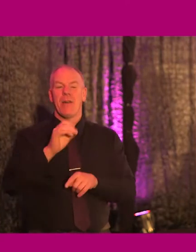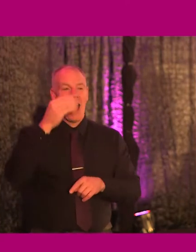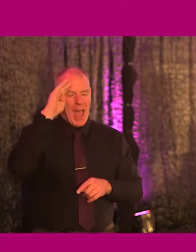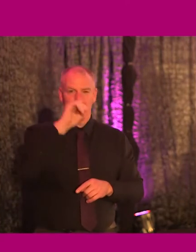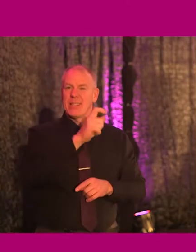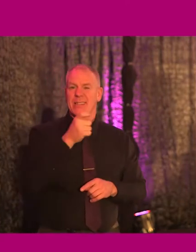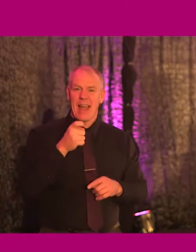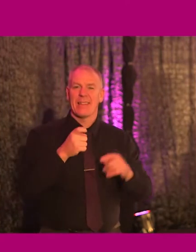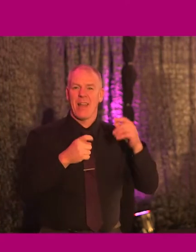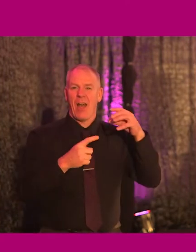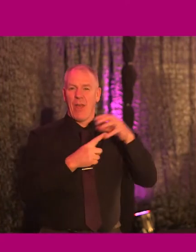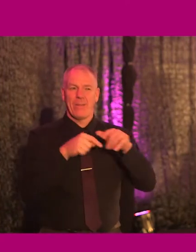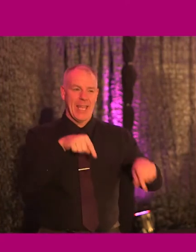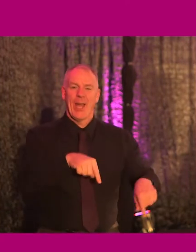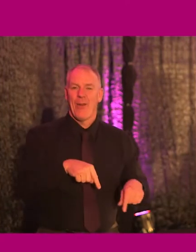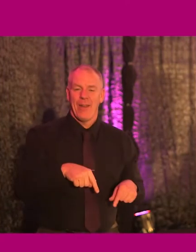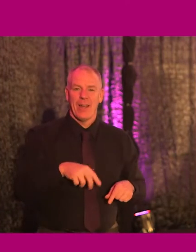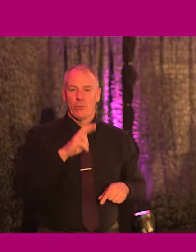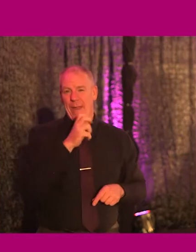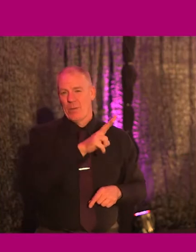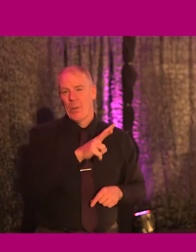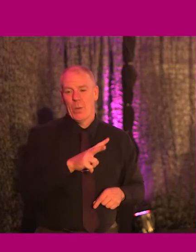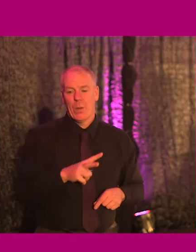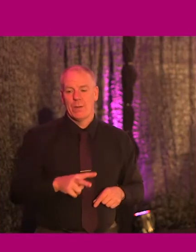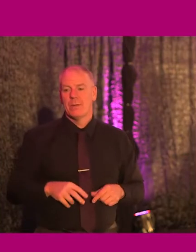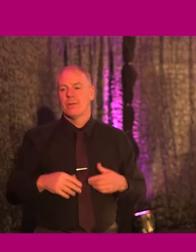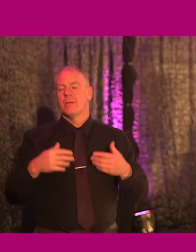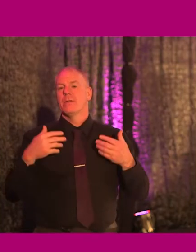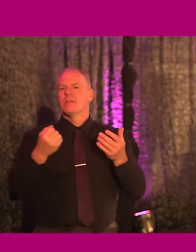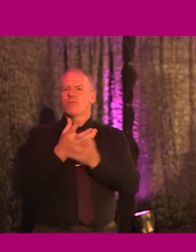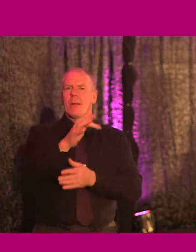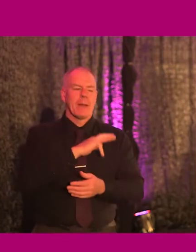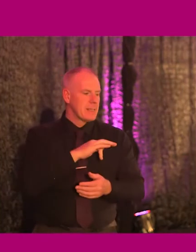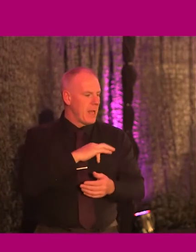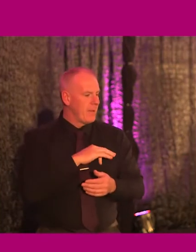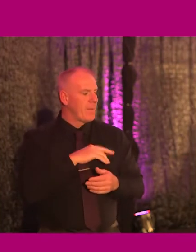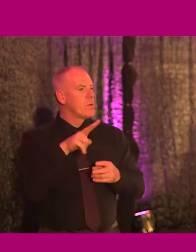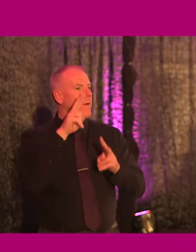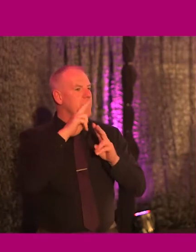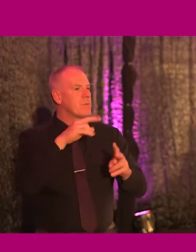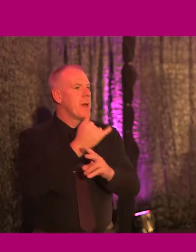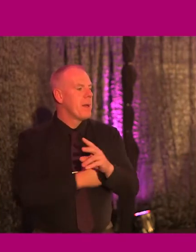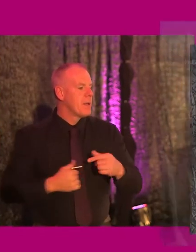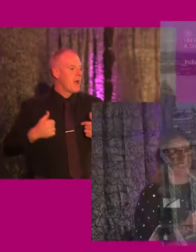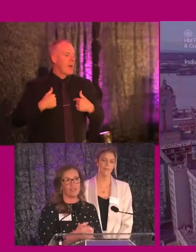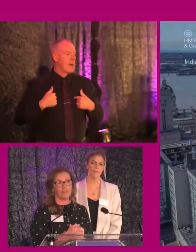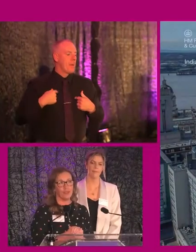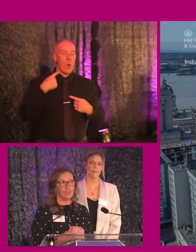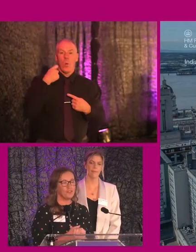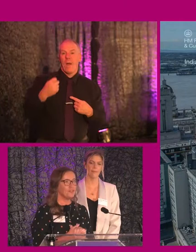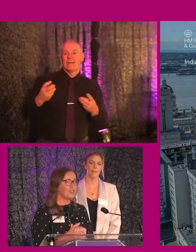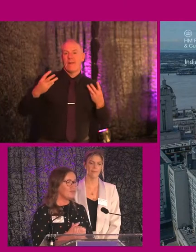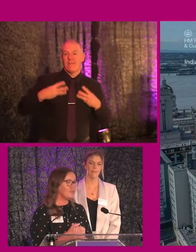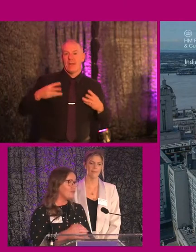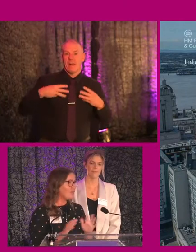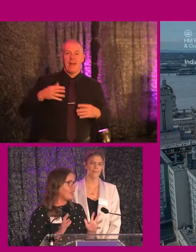the equivalent of that. So I'm going to follow Terry's lead and describe myself for those that are visually impaired. So I'm white, female,